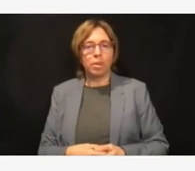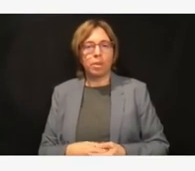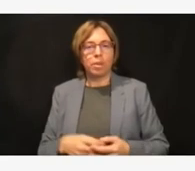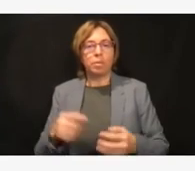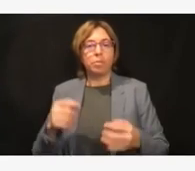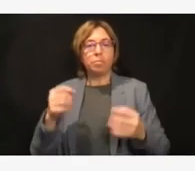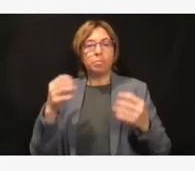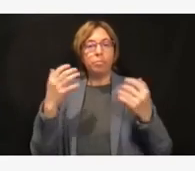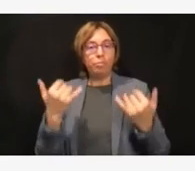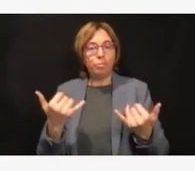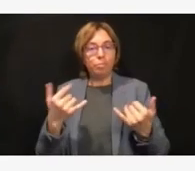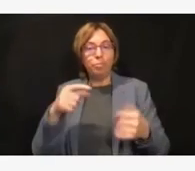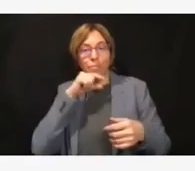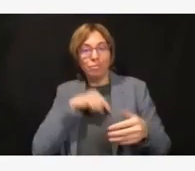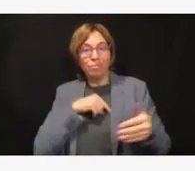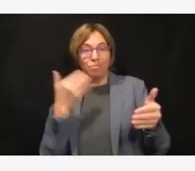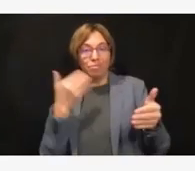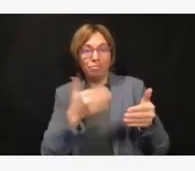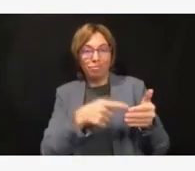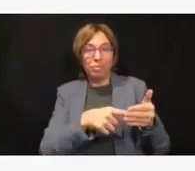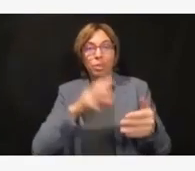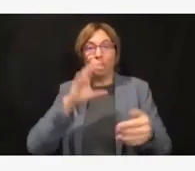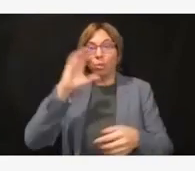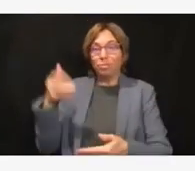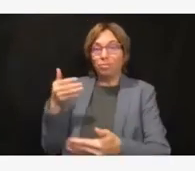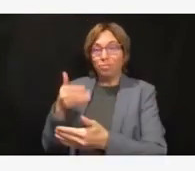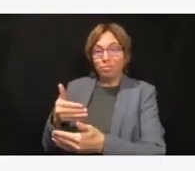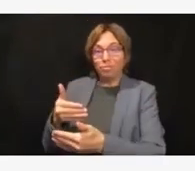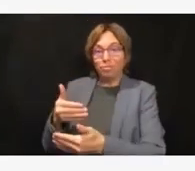reversal of the good things that have been happening lately.